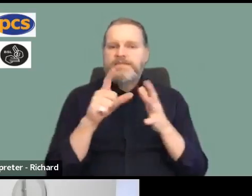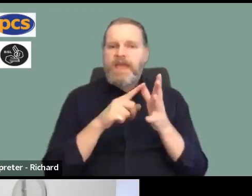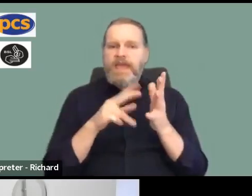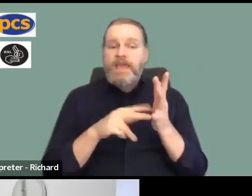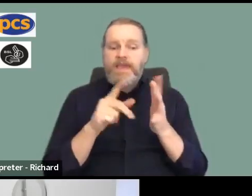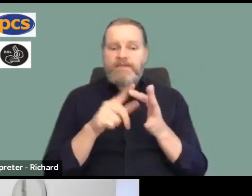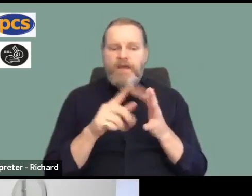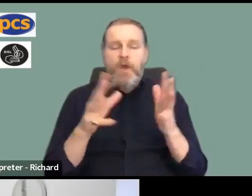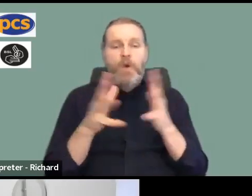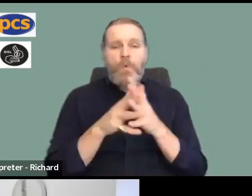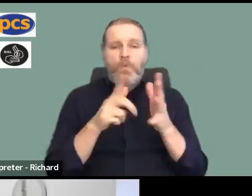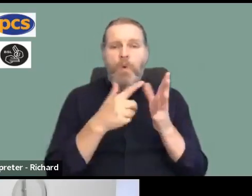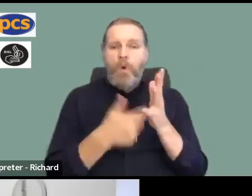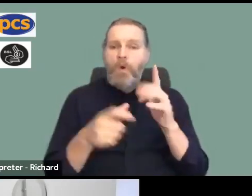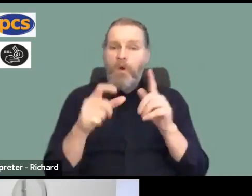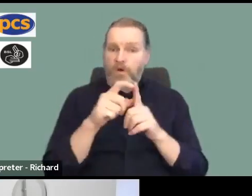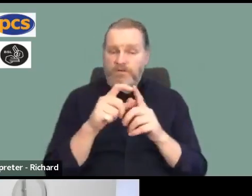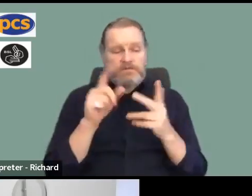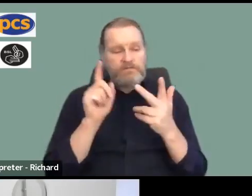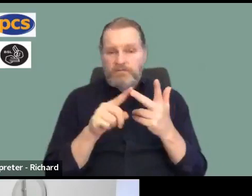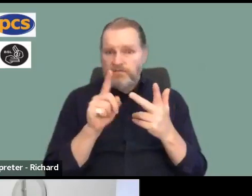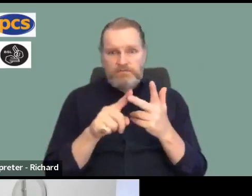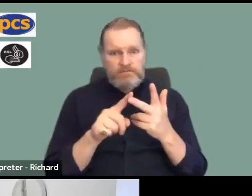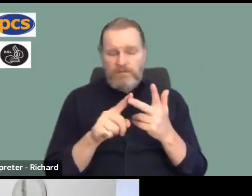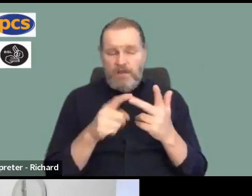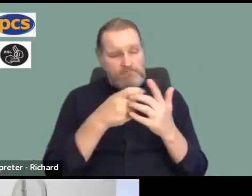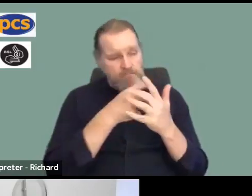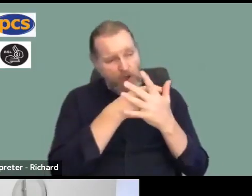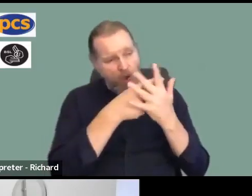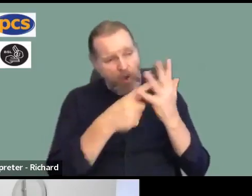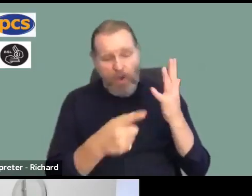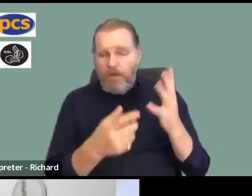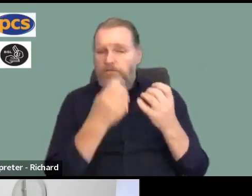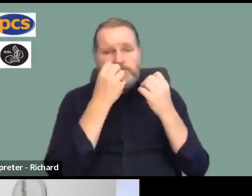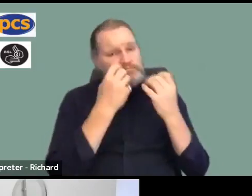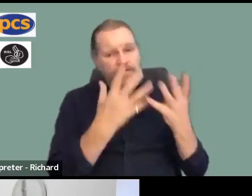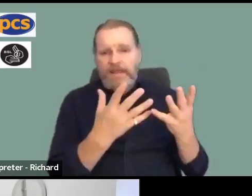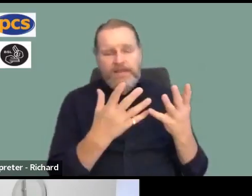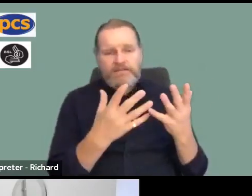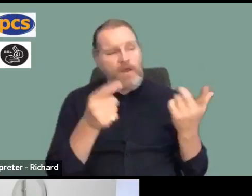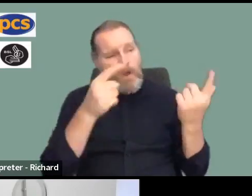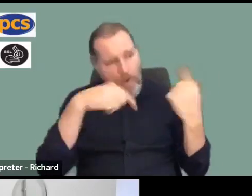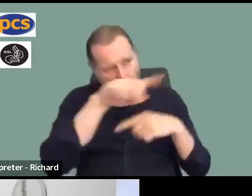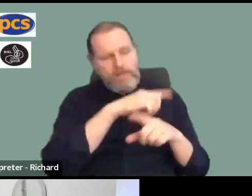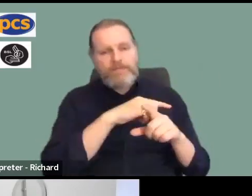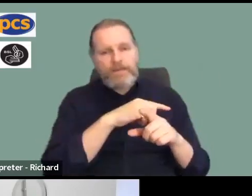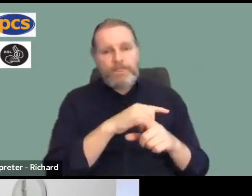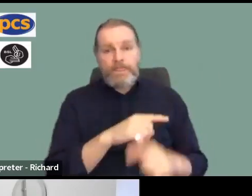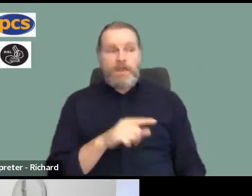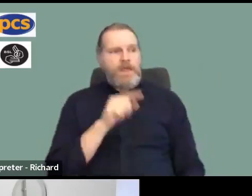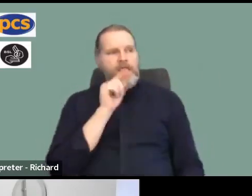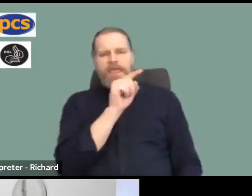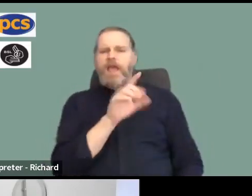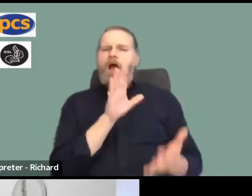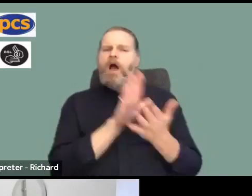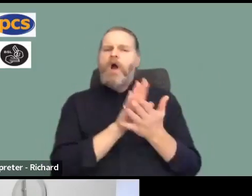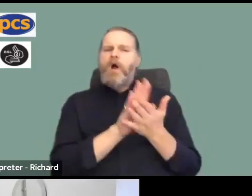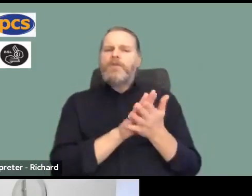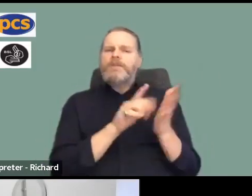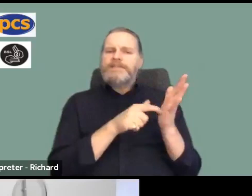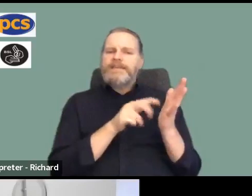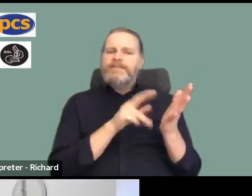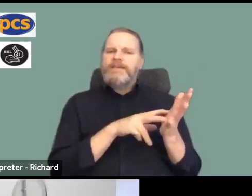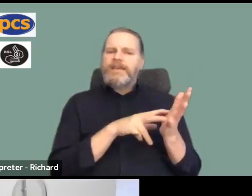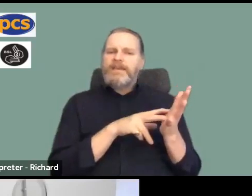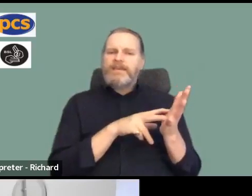and Joe Grady from the UCU. The first thing to remember is the reason they're on the telly and in the newspapers